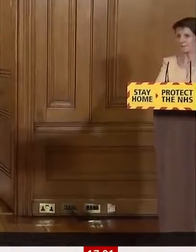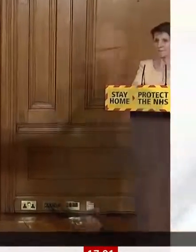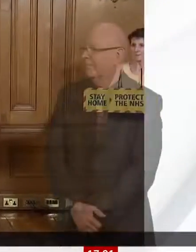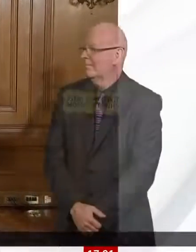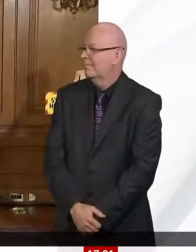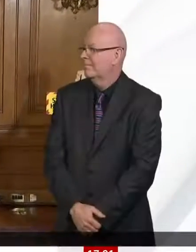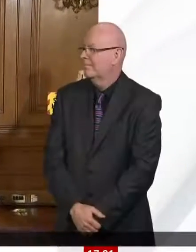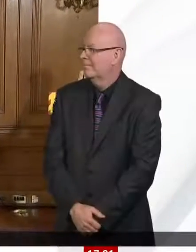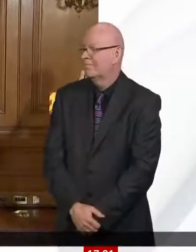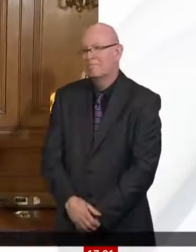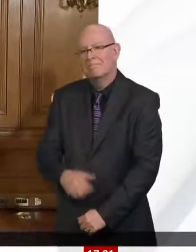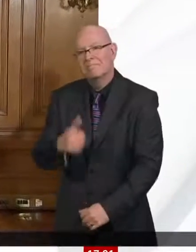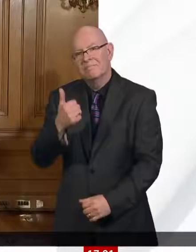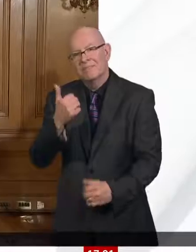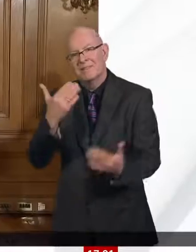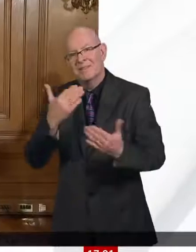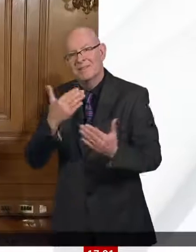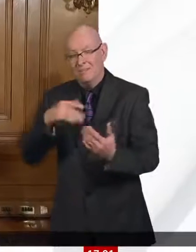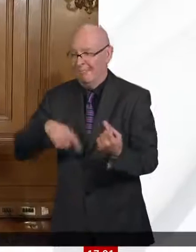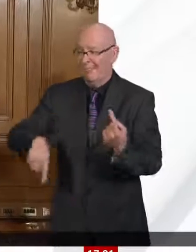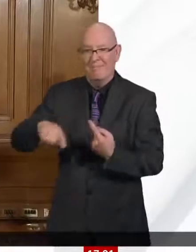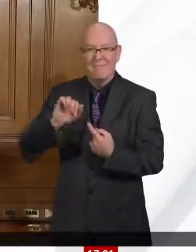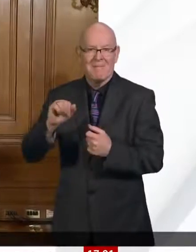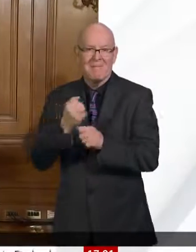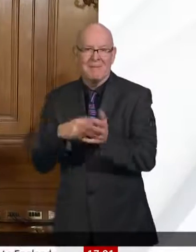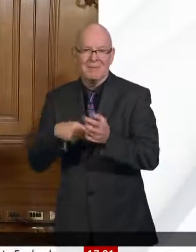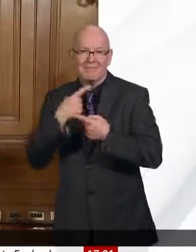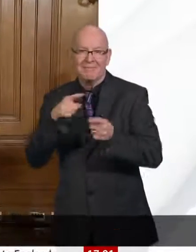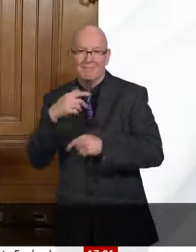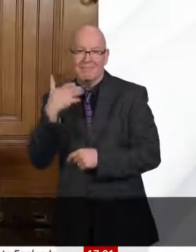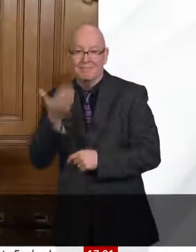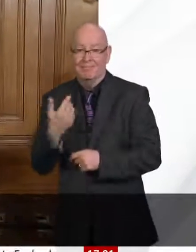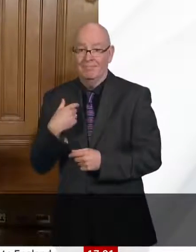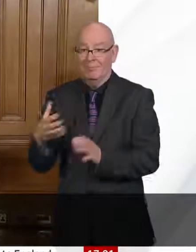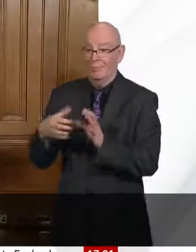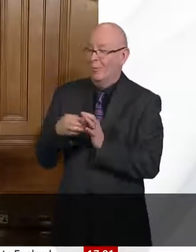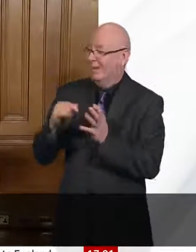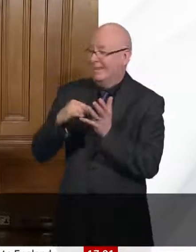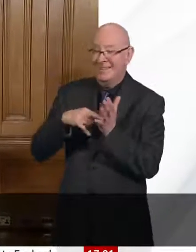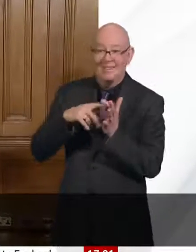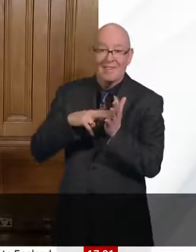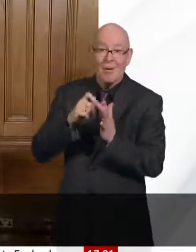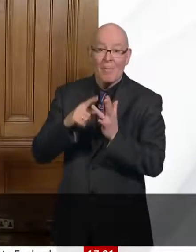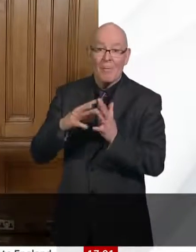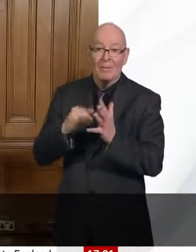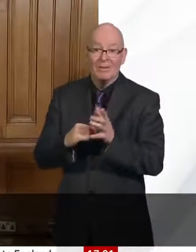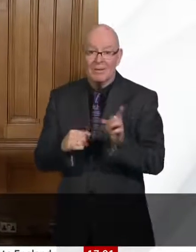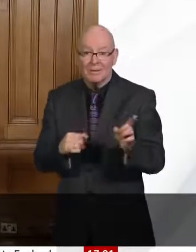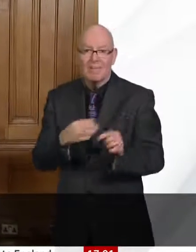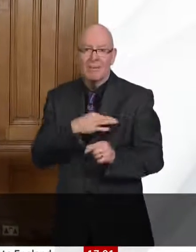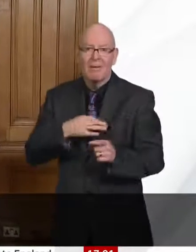Director at Public Health England. Earlier today, the government's independent fiscal watchdog, the Office for Budget